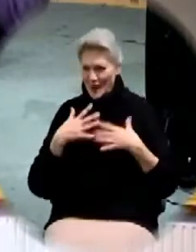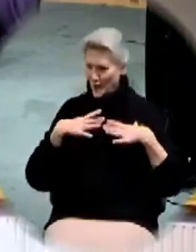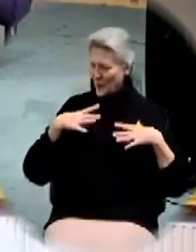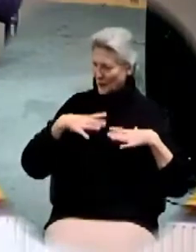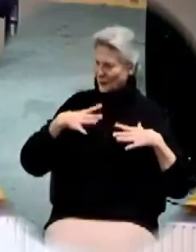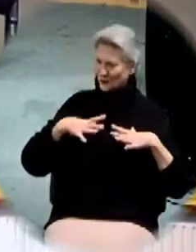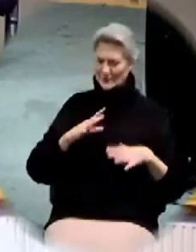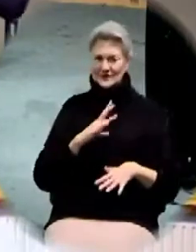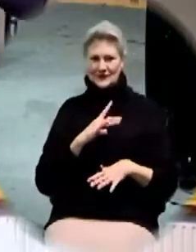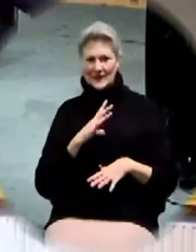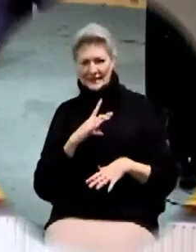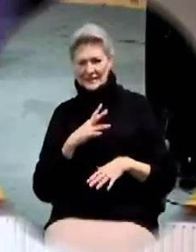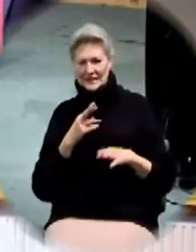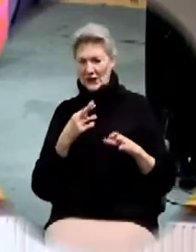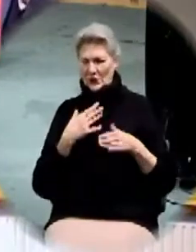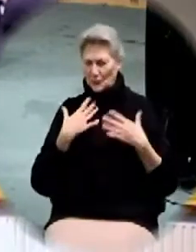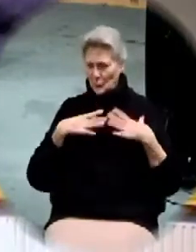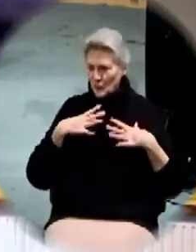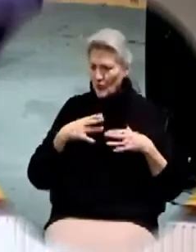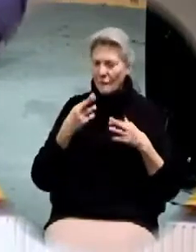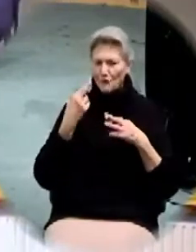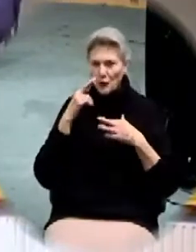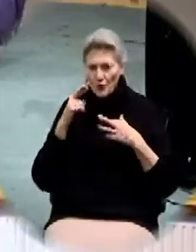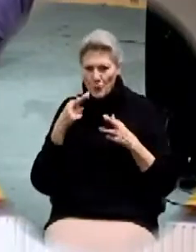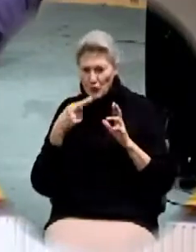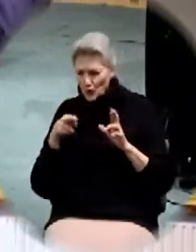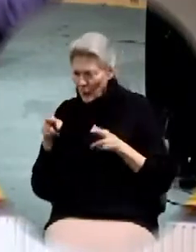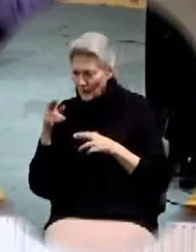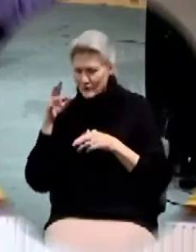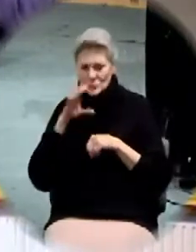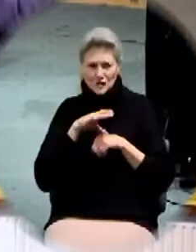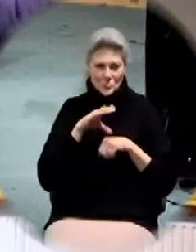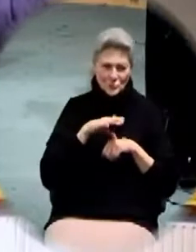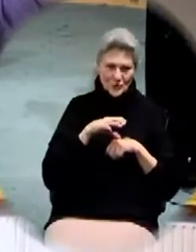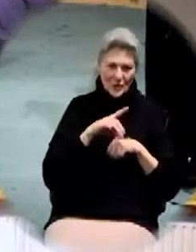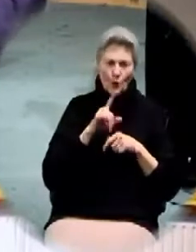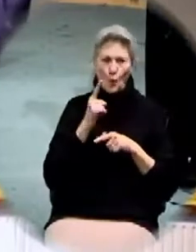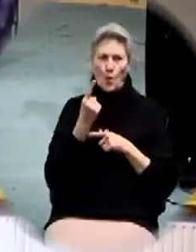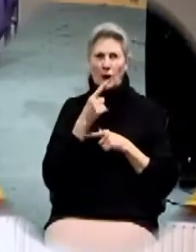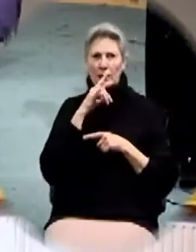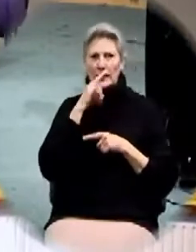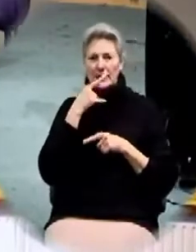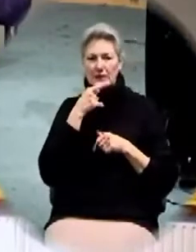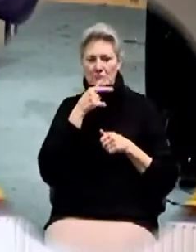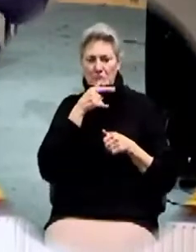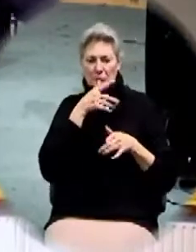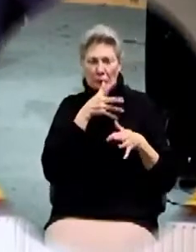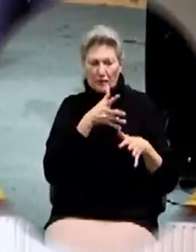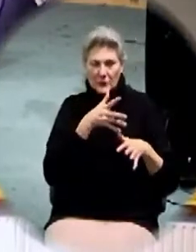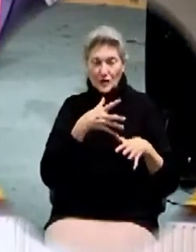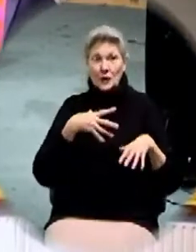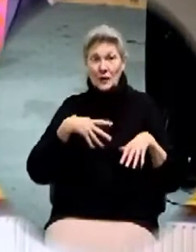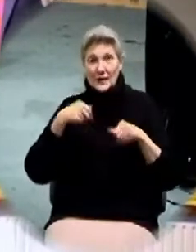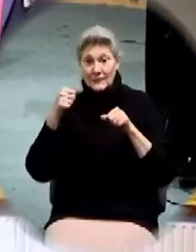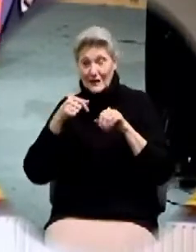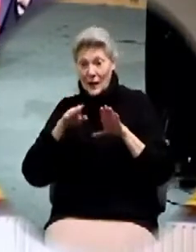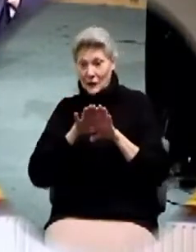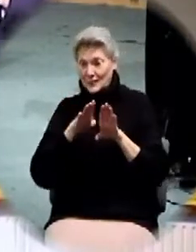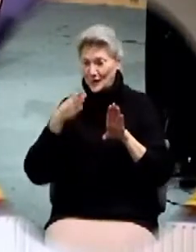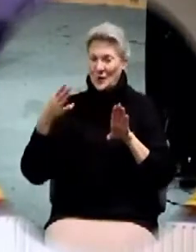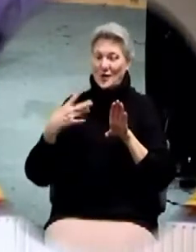Sunday best on, ties tied, hairs combed, and one of the kids, blah! Right as you're walking out the door, right?